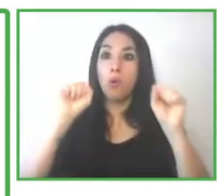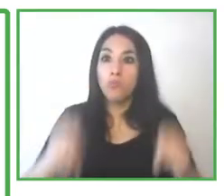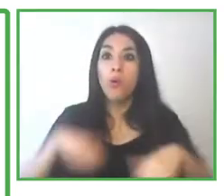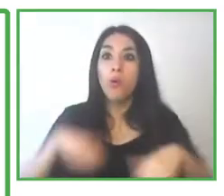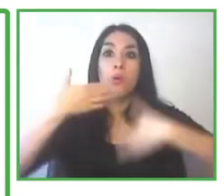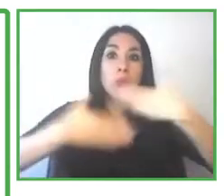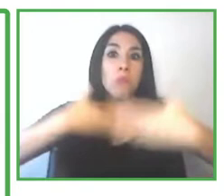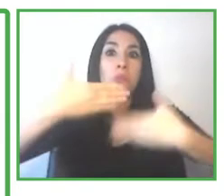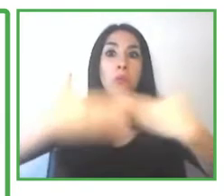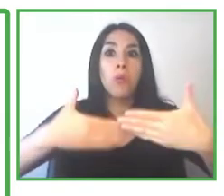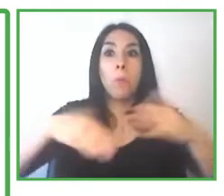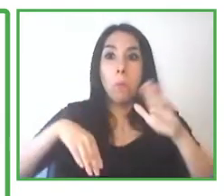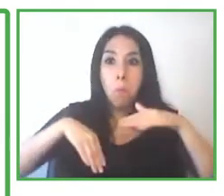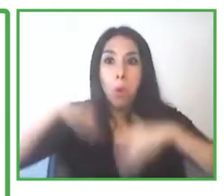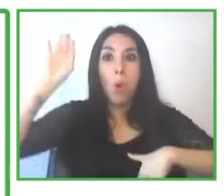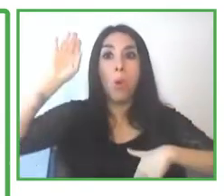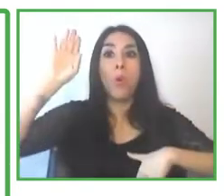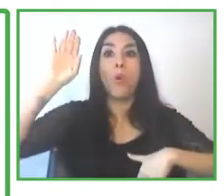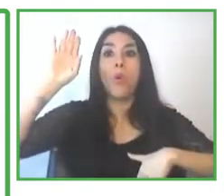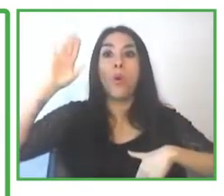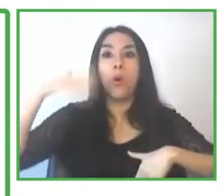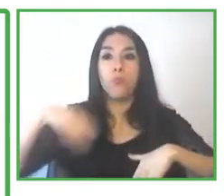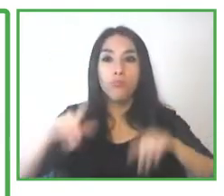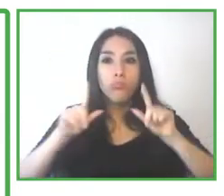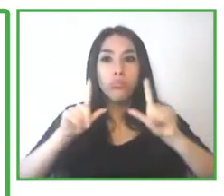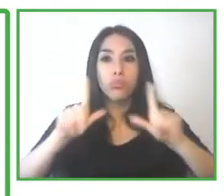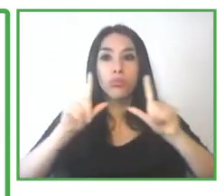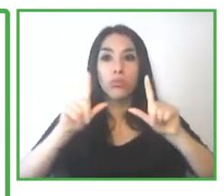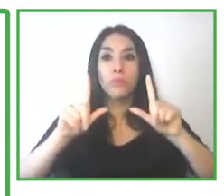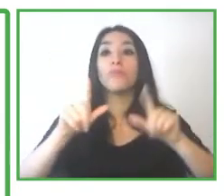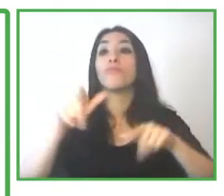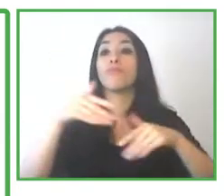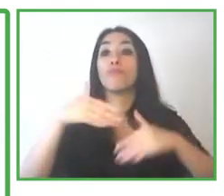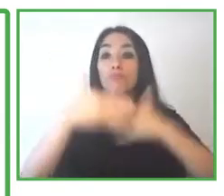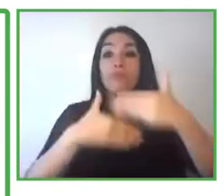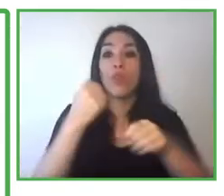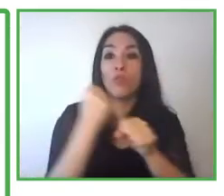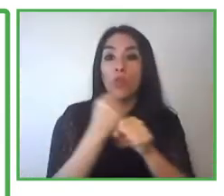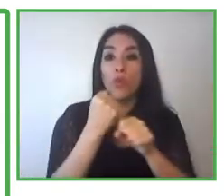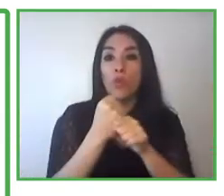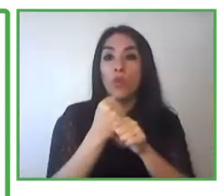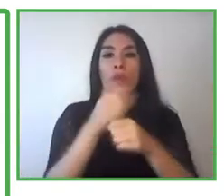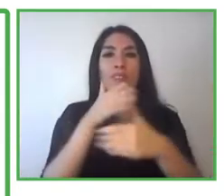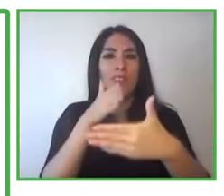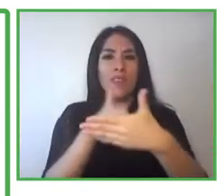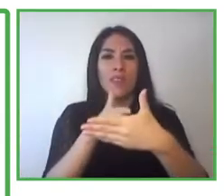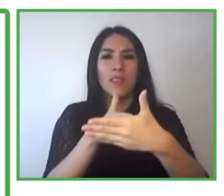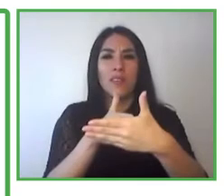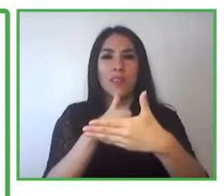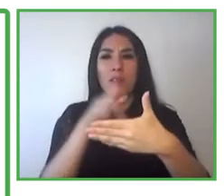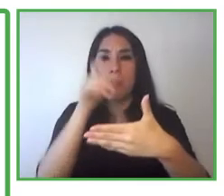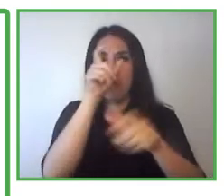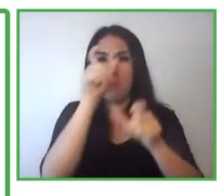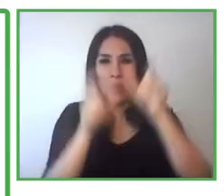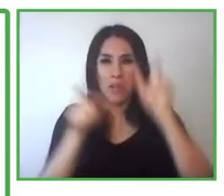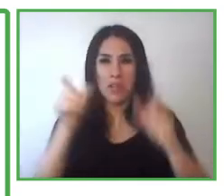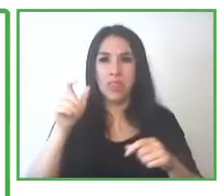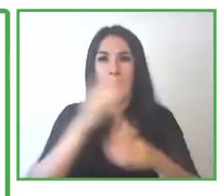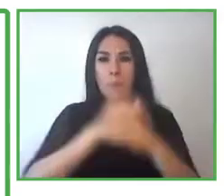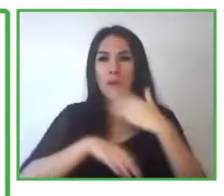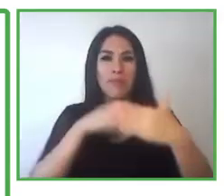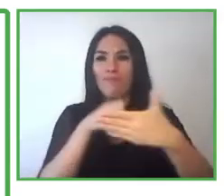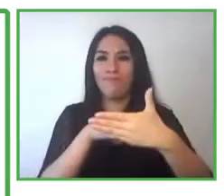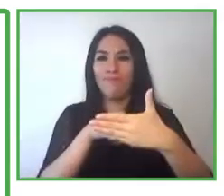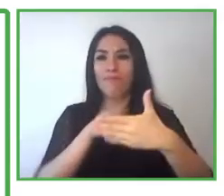continue to eliminate the barriers for people with disabilities. So